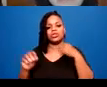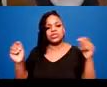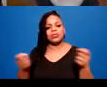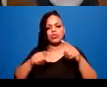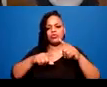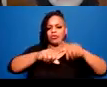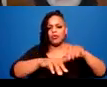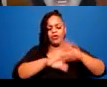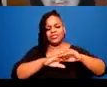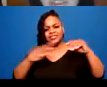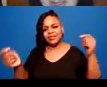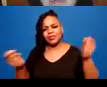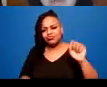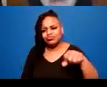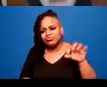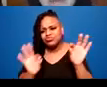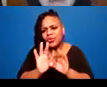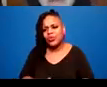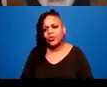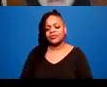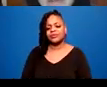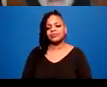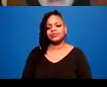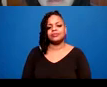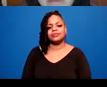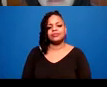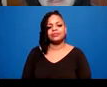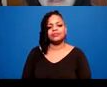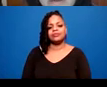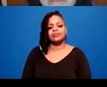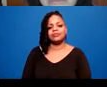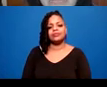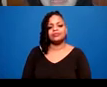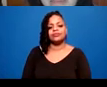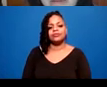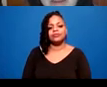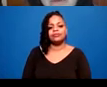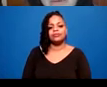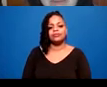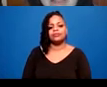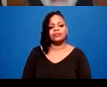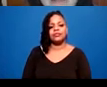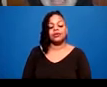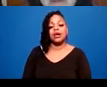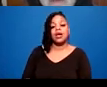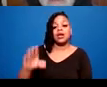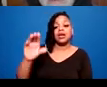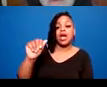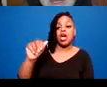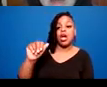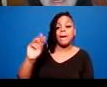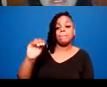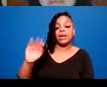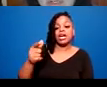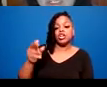we, if it was an equation, how do we balance the scales so